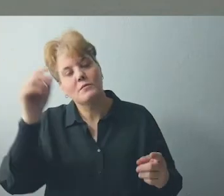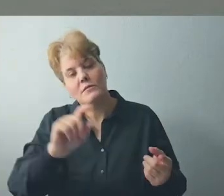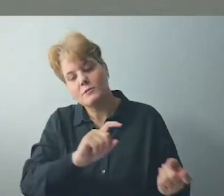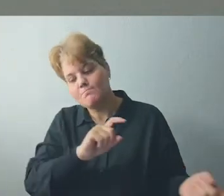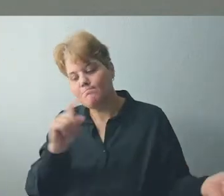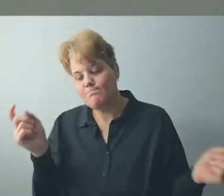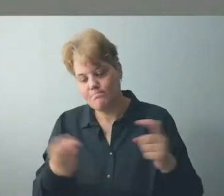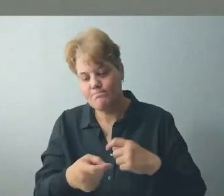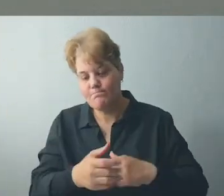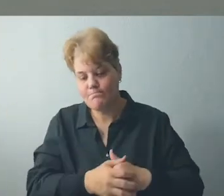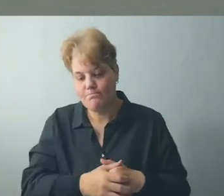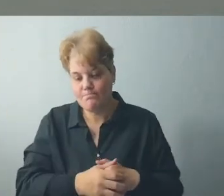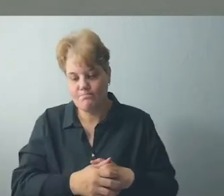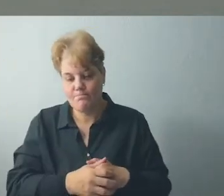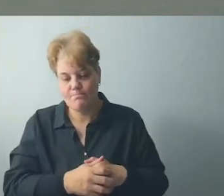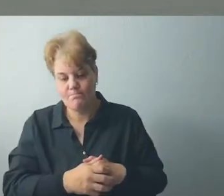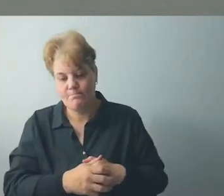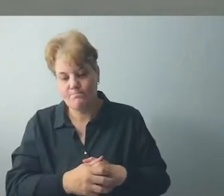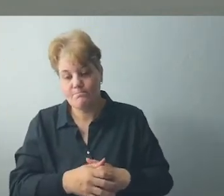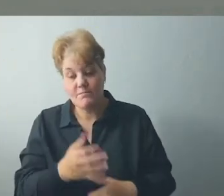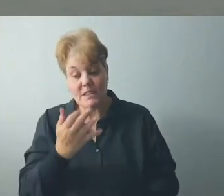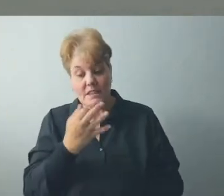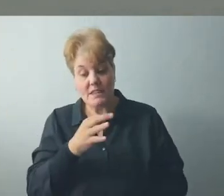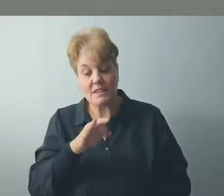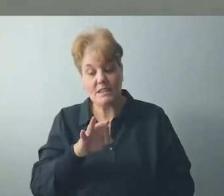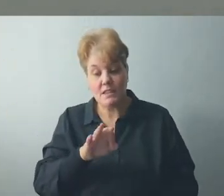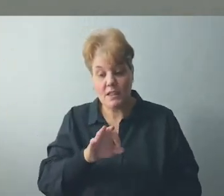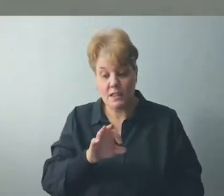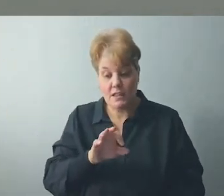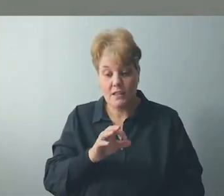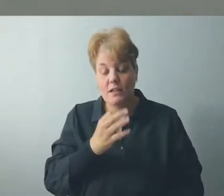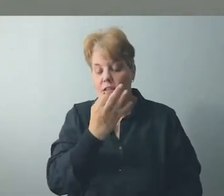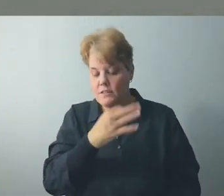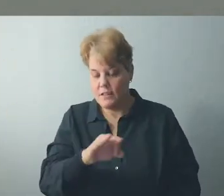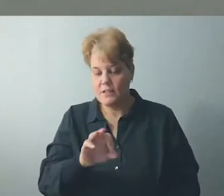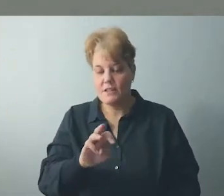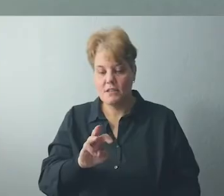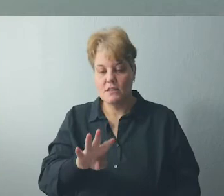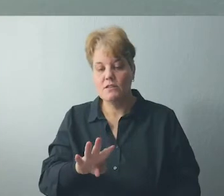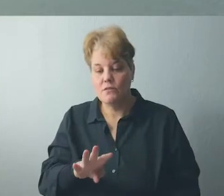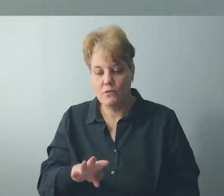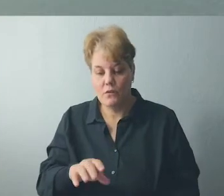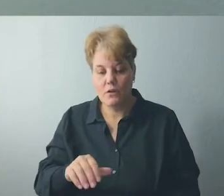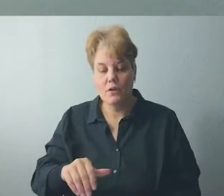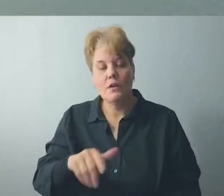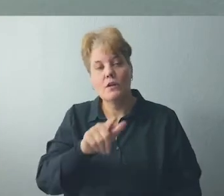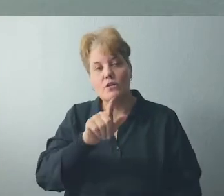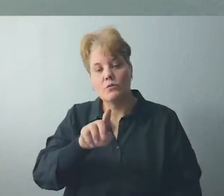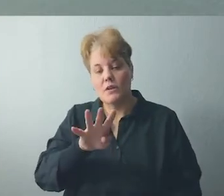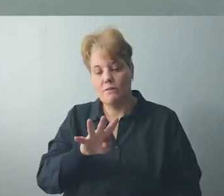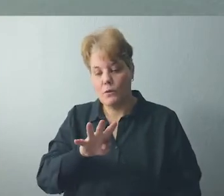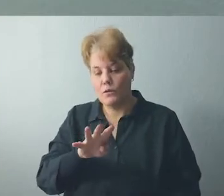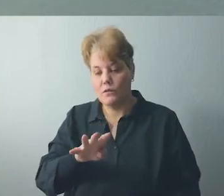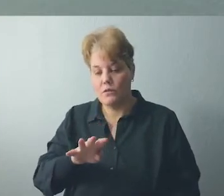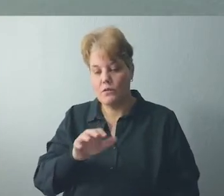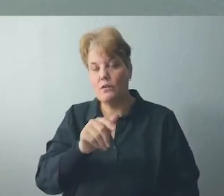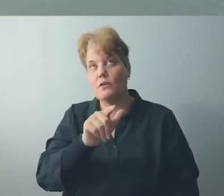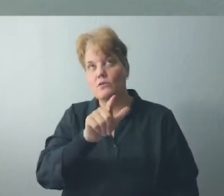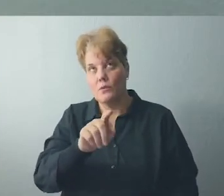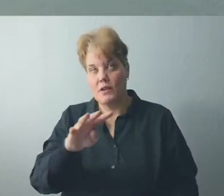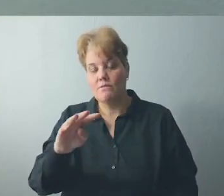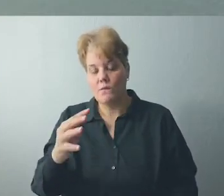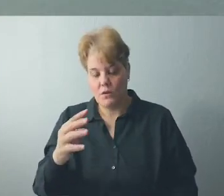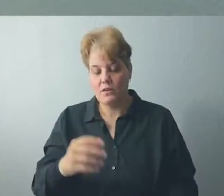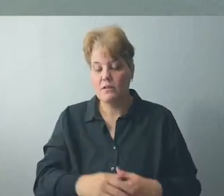The Voting Rights Act prohibited the states from using literacy tests and other methods of excluding